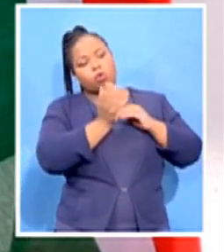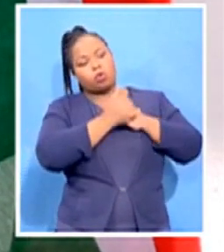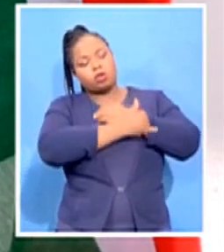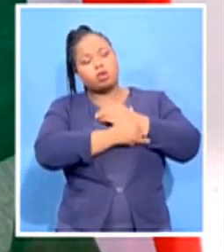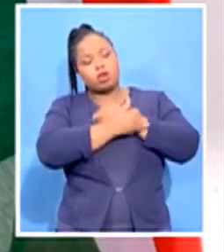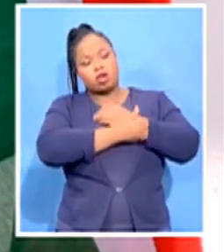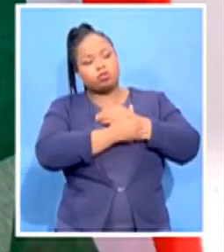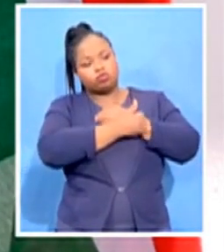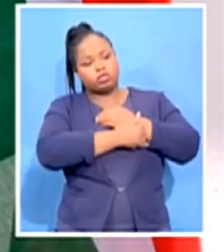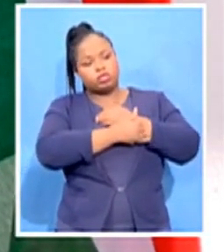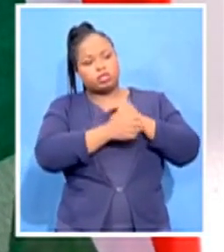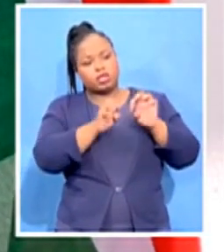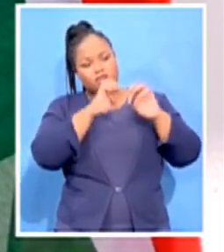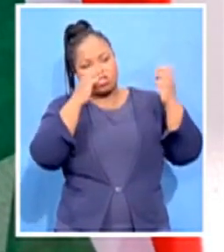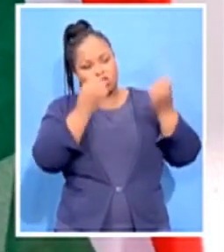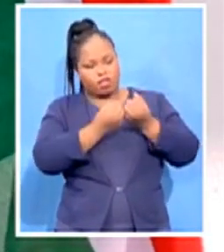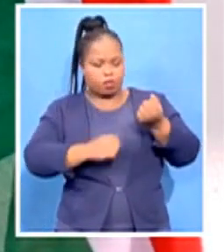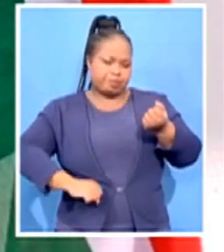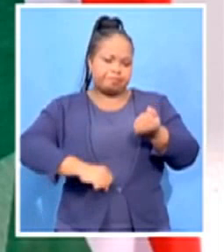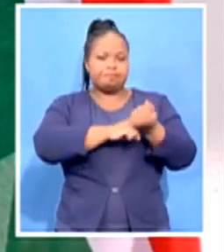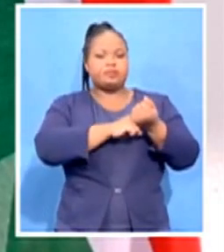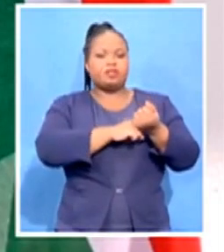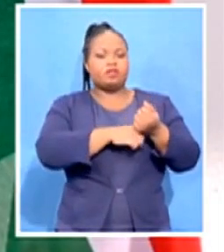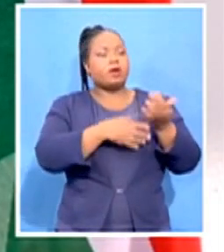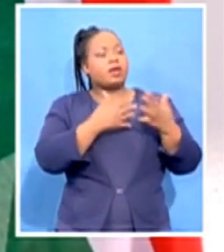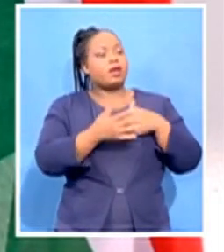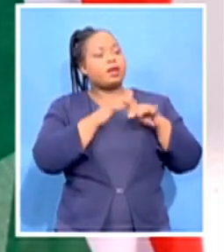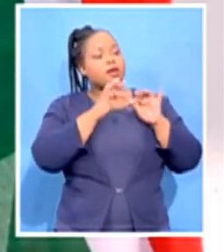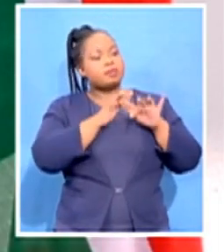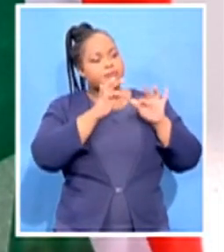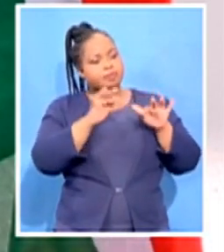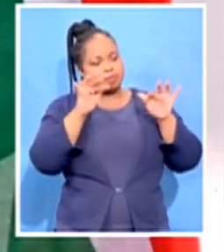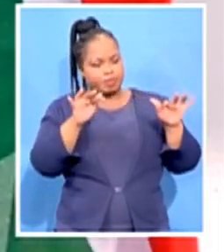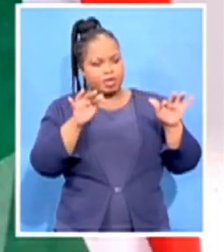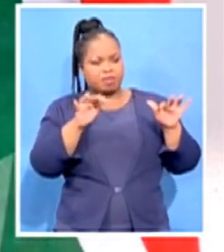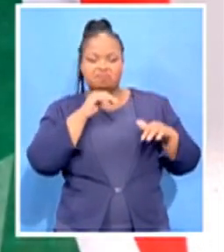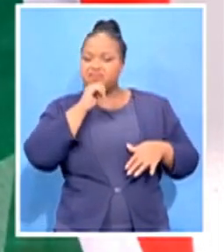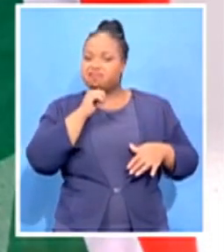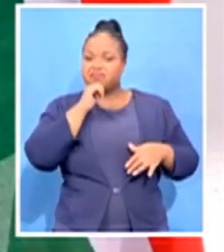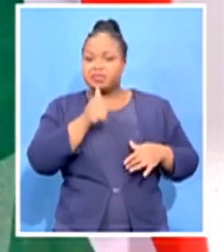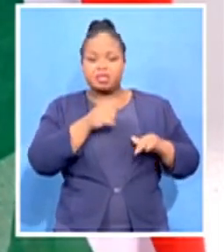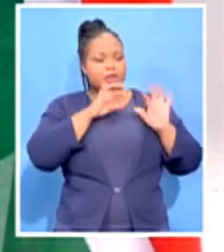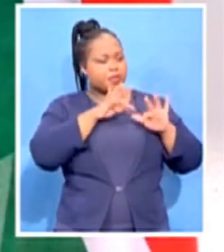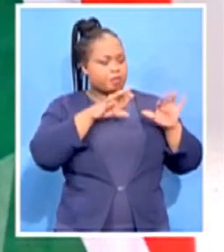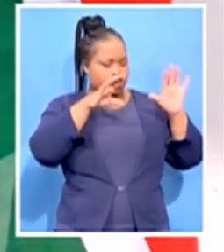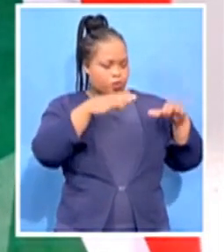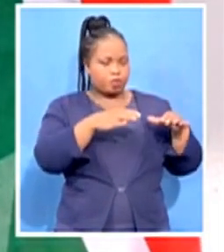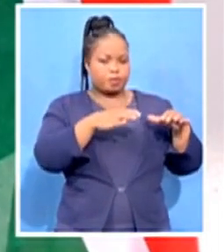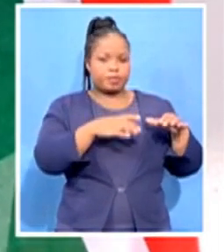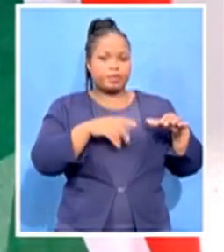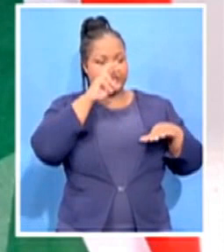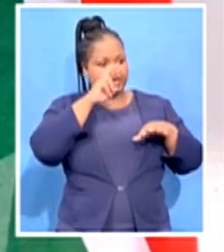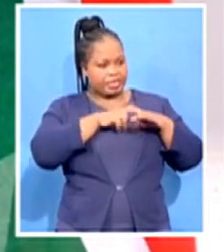Of every people, whether it be people group, they need the freedom which is their birthright.